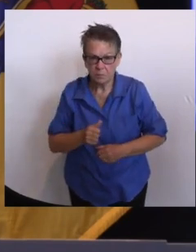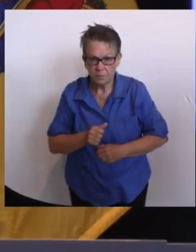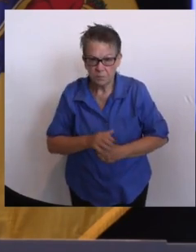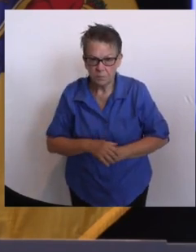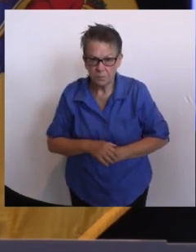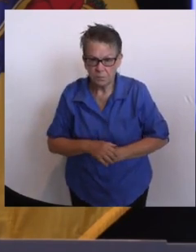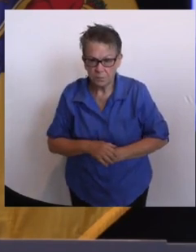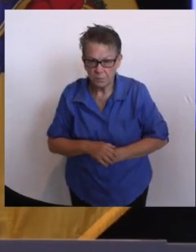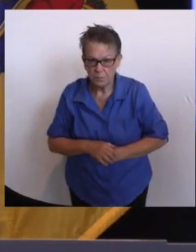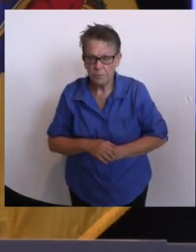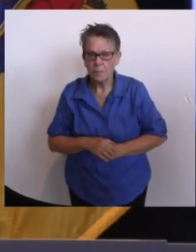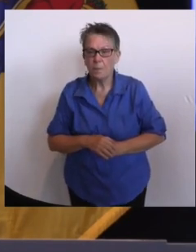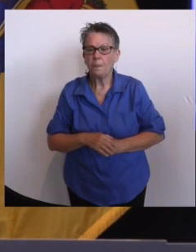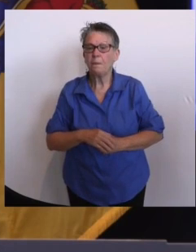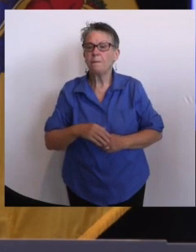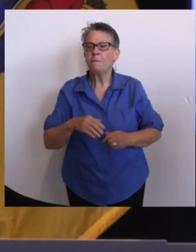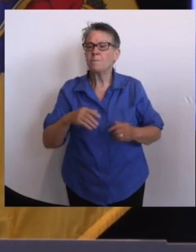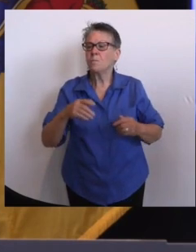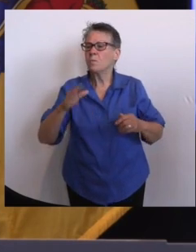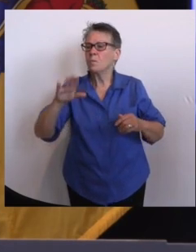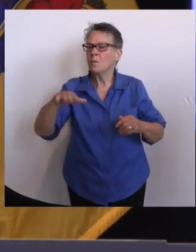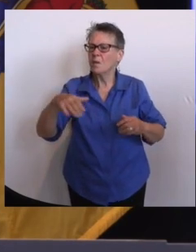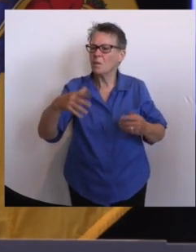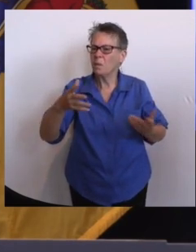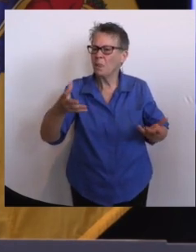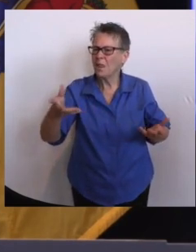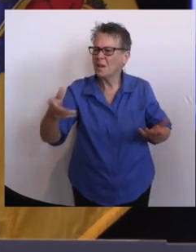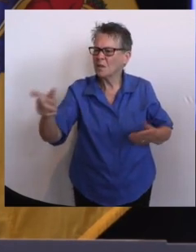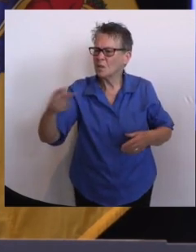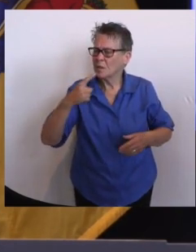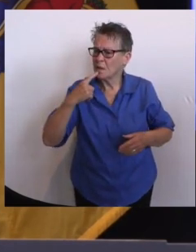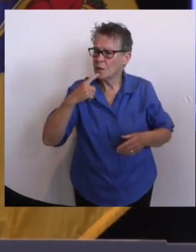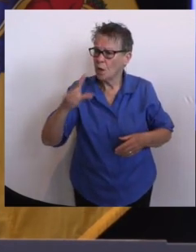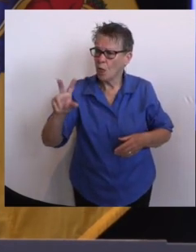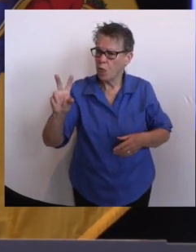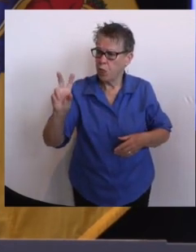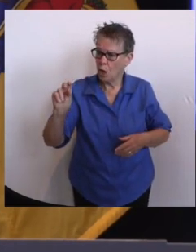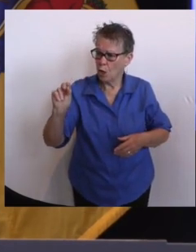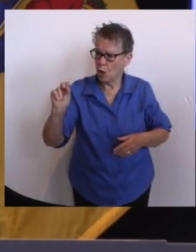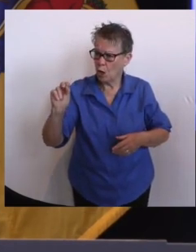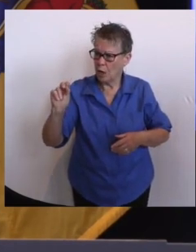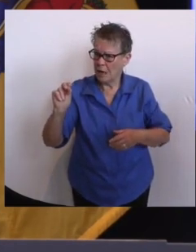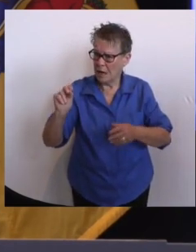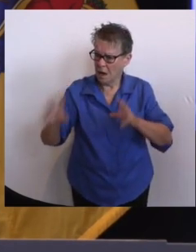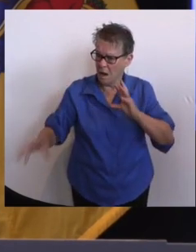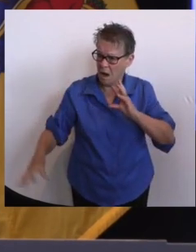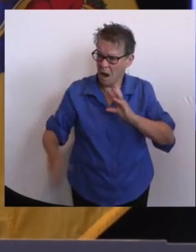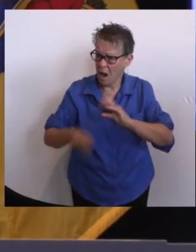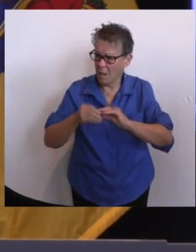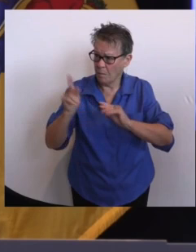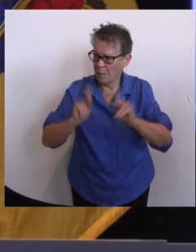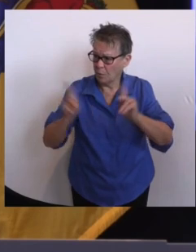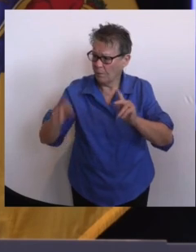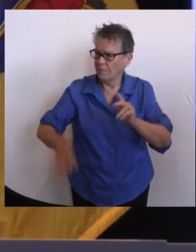zero, but I want to make sure we come back and confirm that. And I'll, I'll leave it to you on the law enforcement, um, question. I don't know that you,